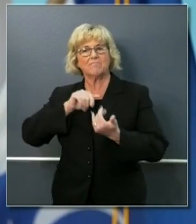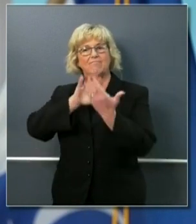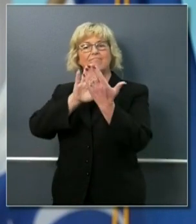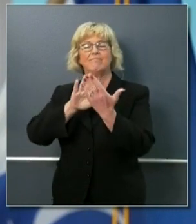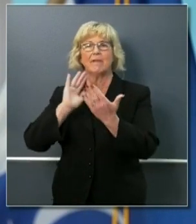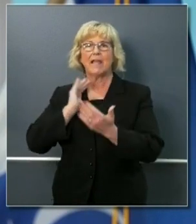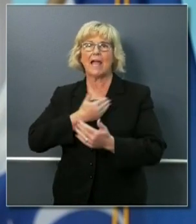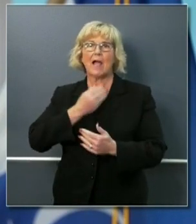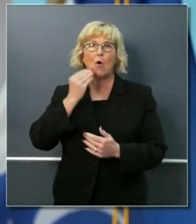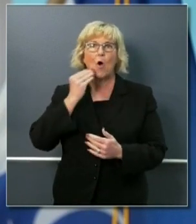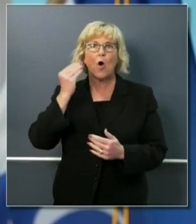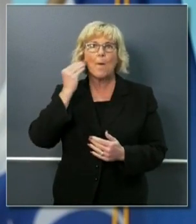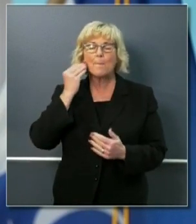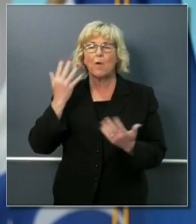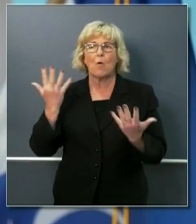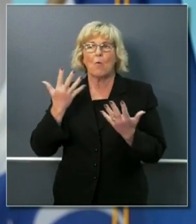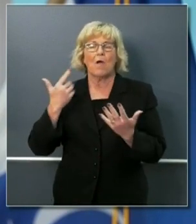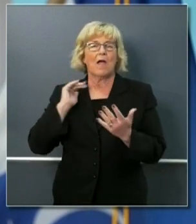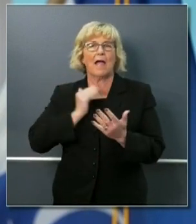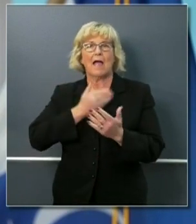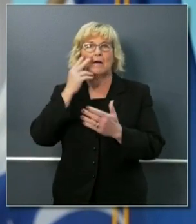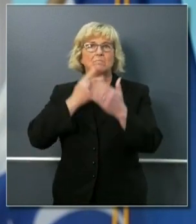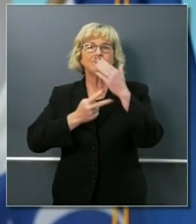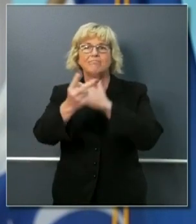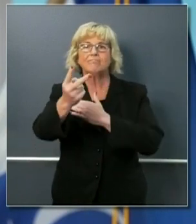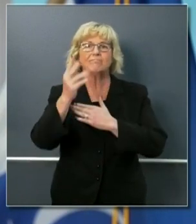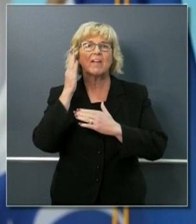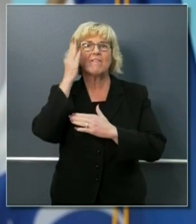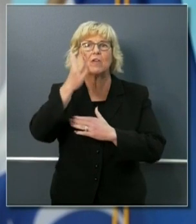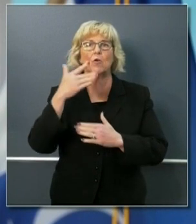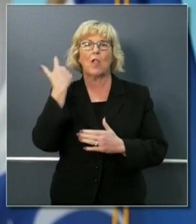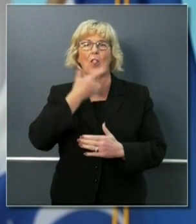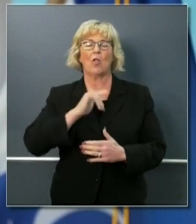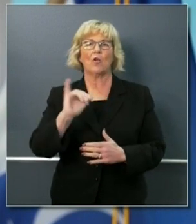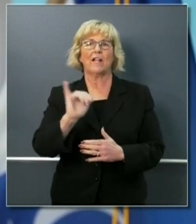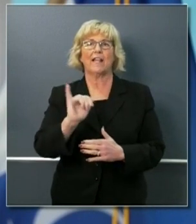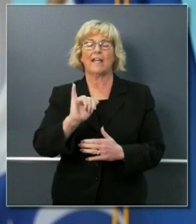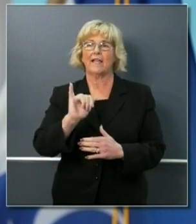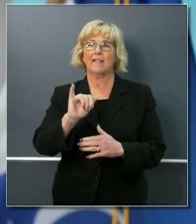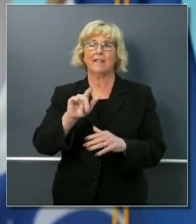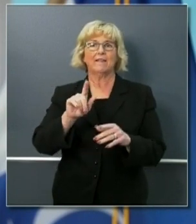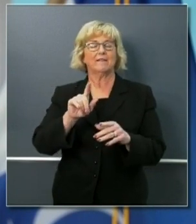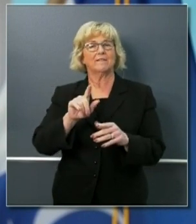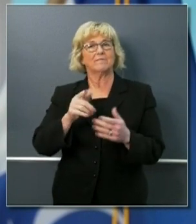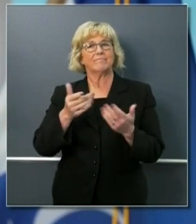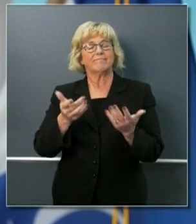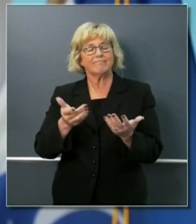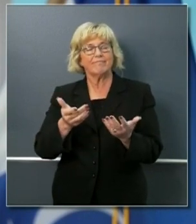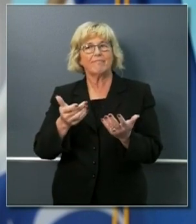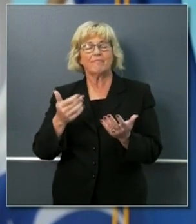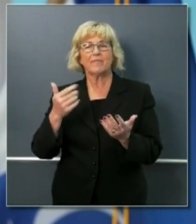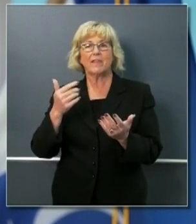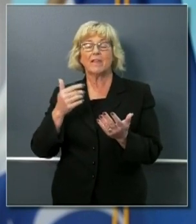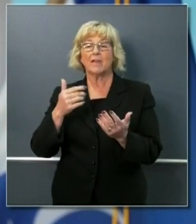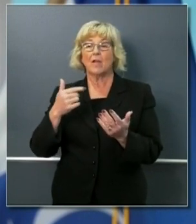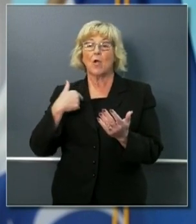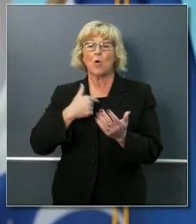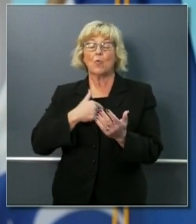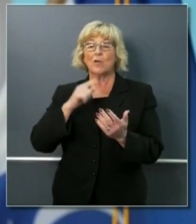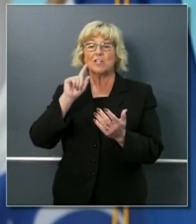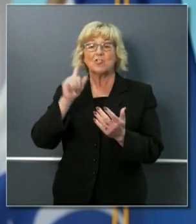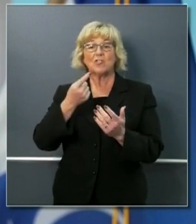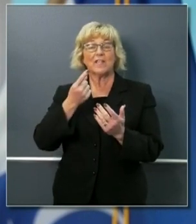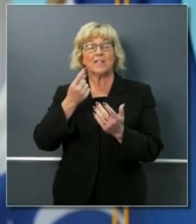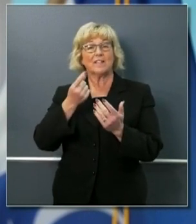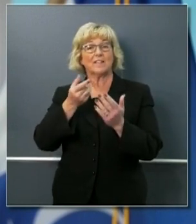household and and where we're going as a state and as a nation the old adage we're nothing but a mirror